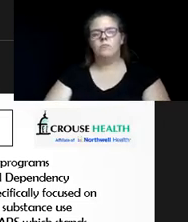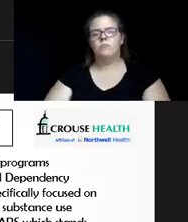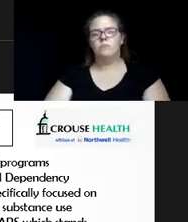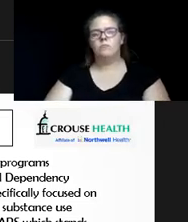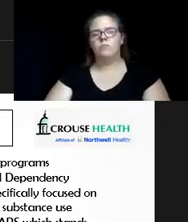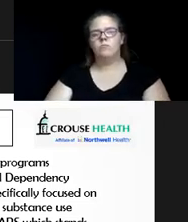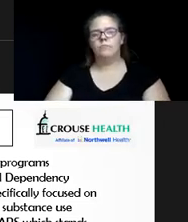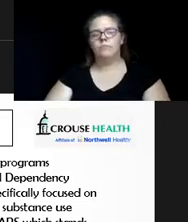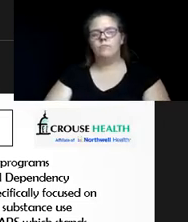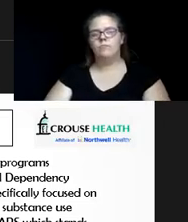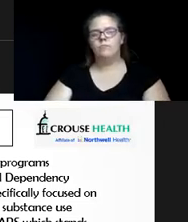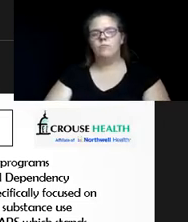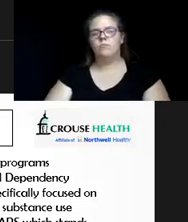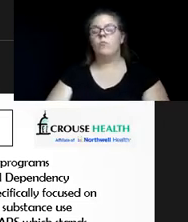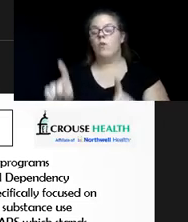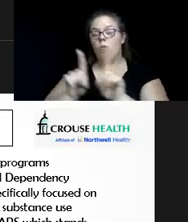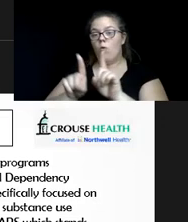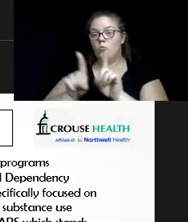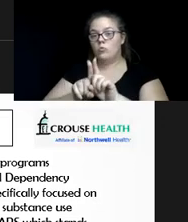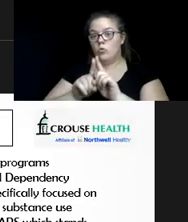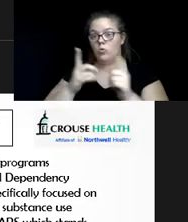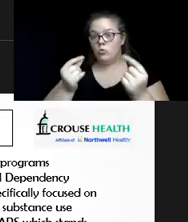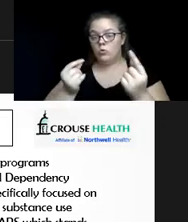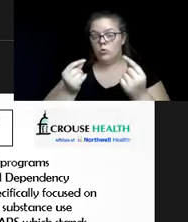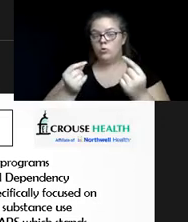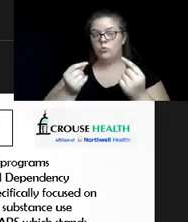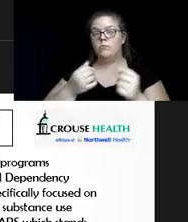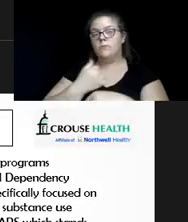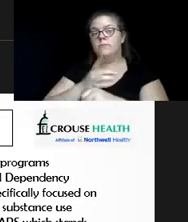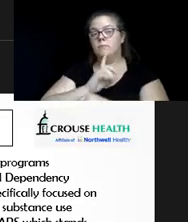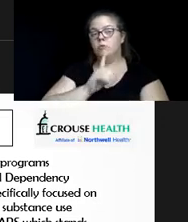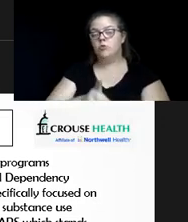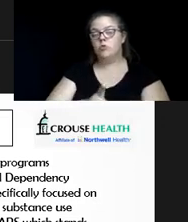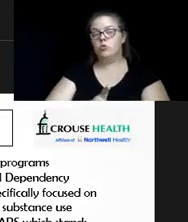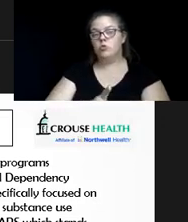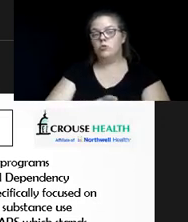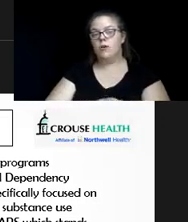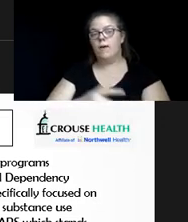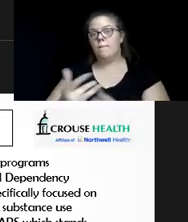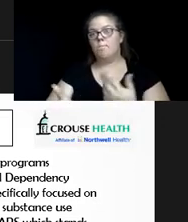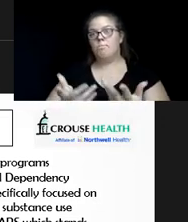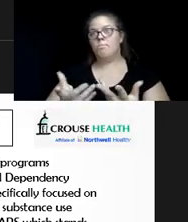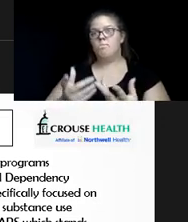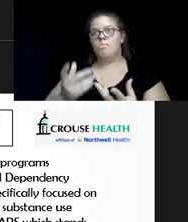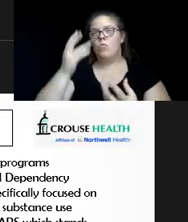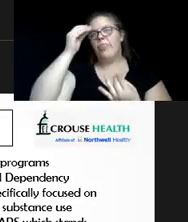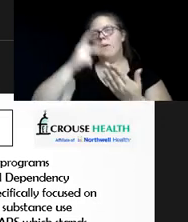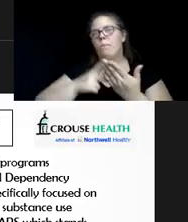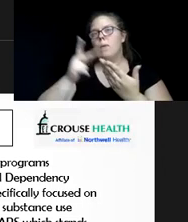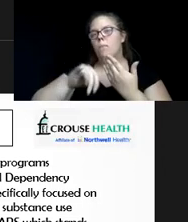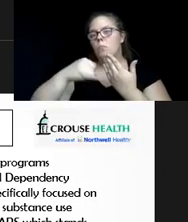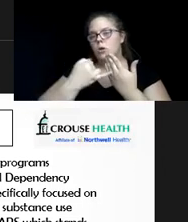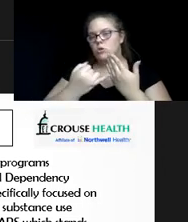All the things you can do also is to also make sure that you start, you think about projects that you can do.